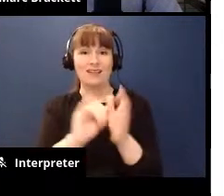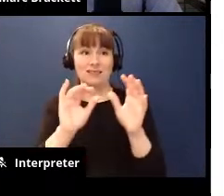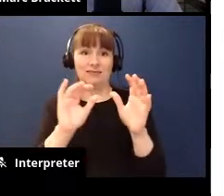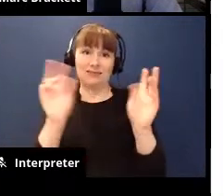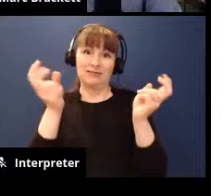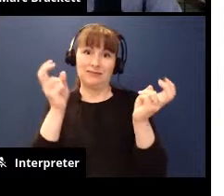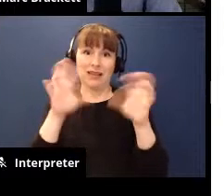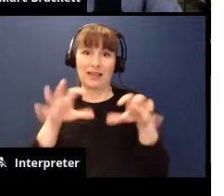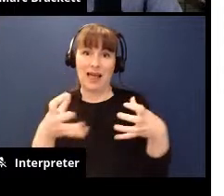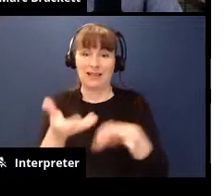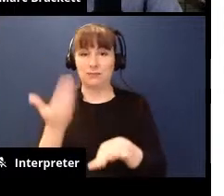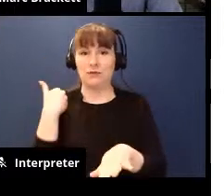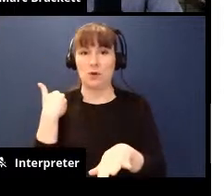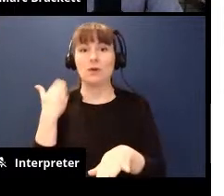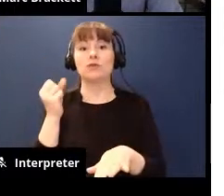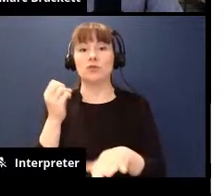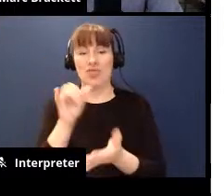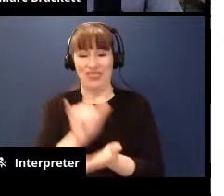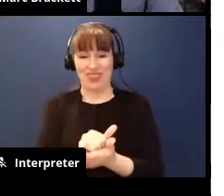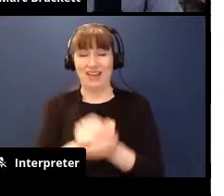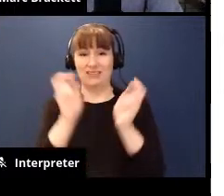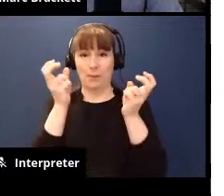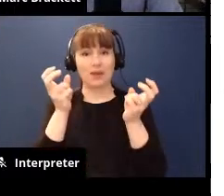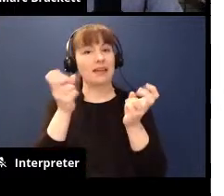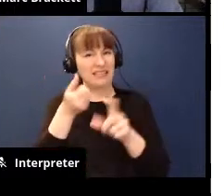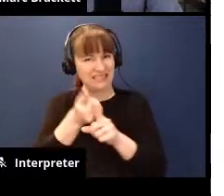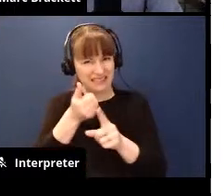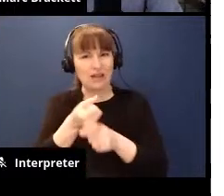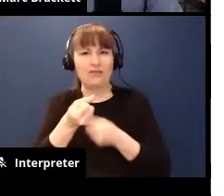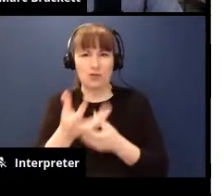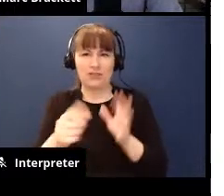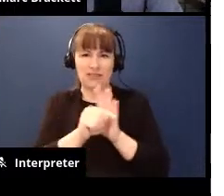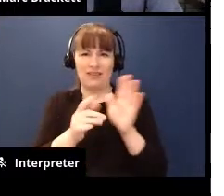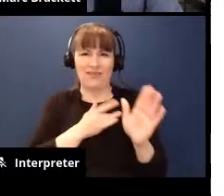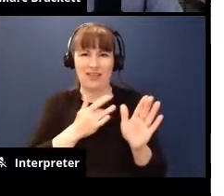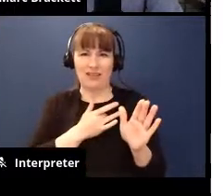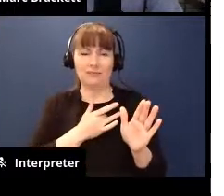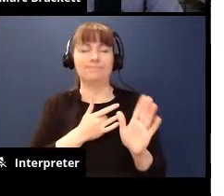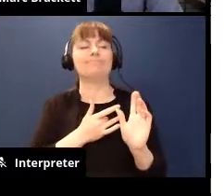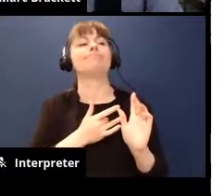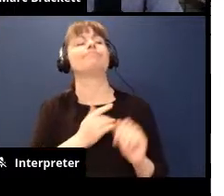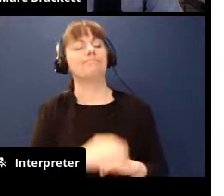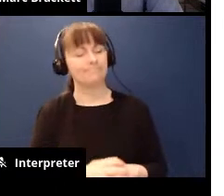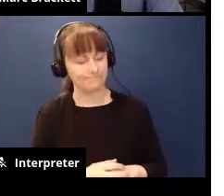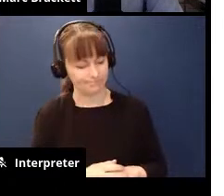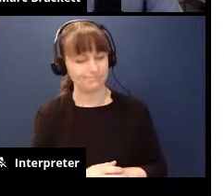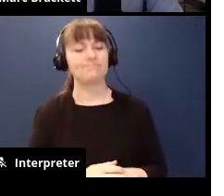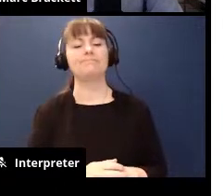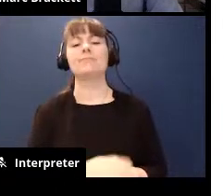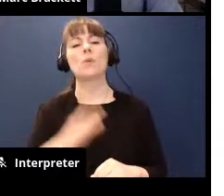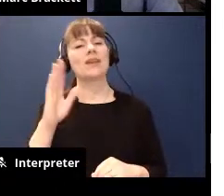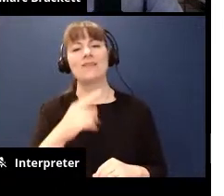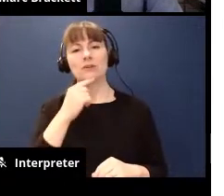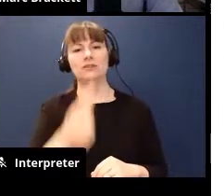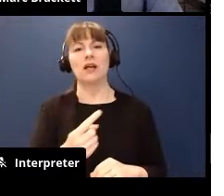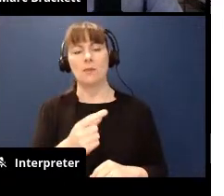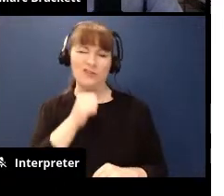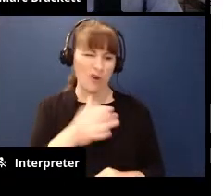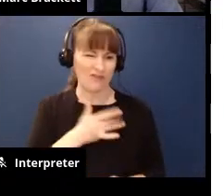so again we never want to tell them not to feel that way you know